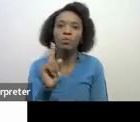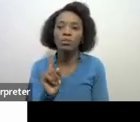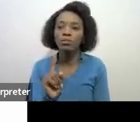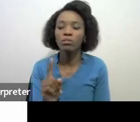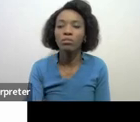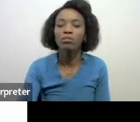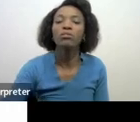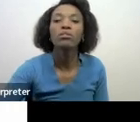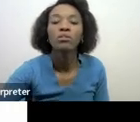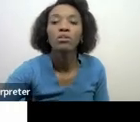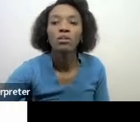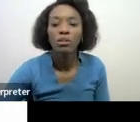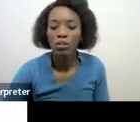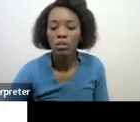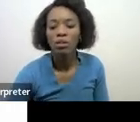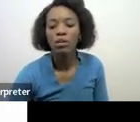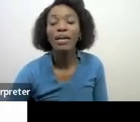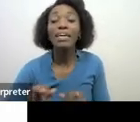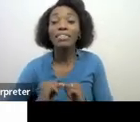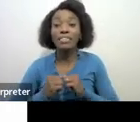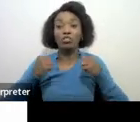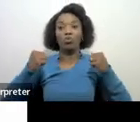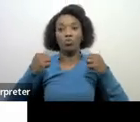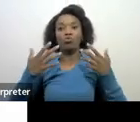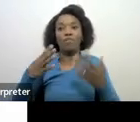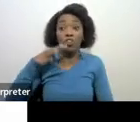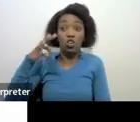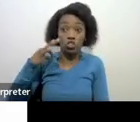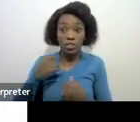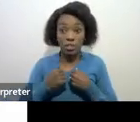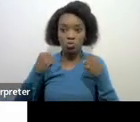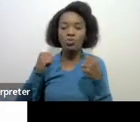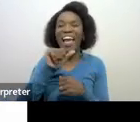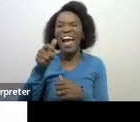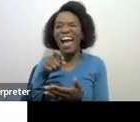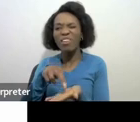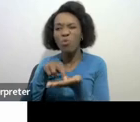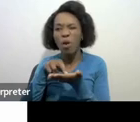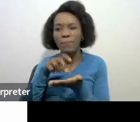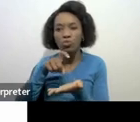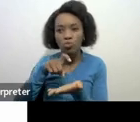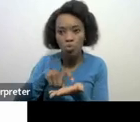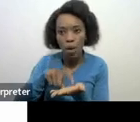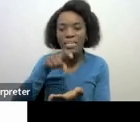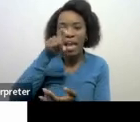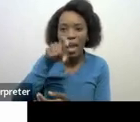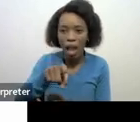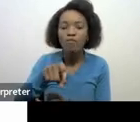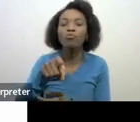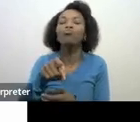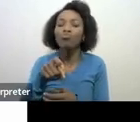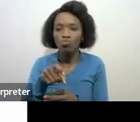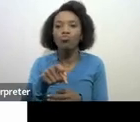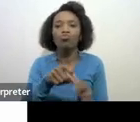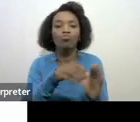the disclosure of voluntary the other requirement is that it must be made in the prescribed form and manner it is